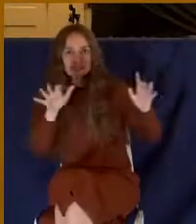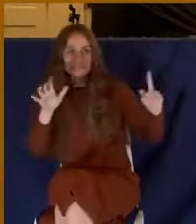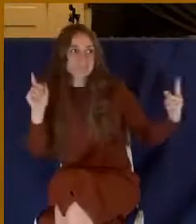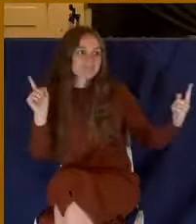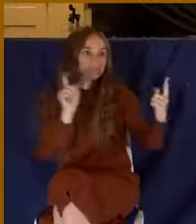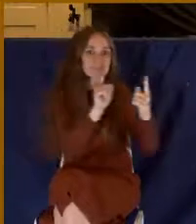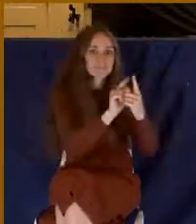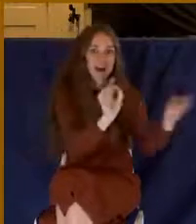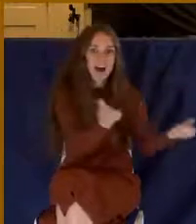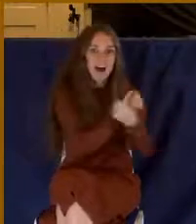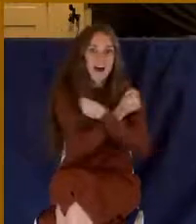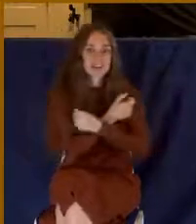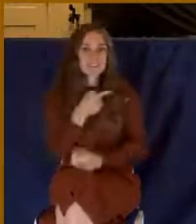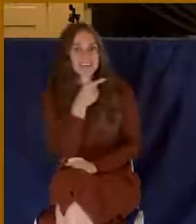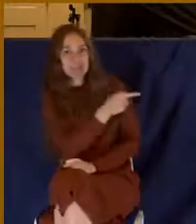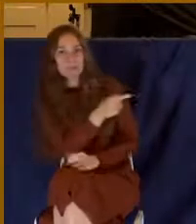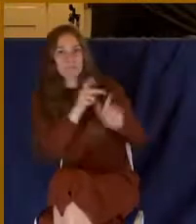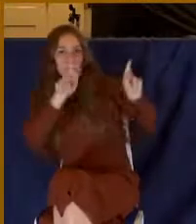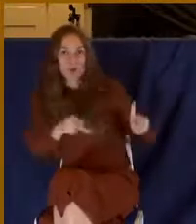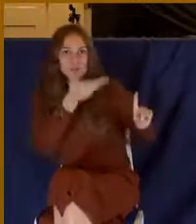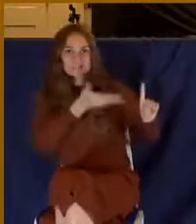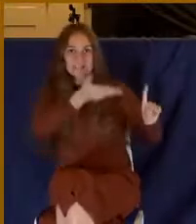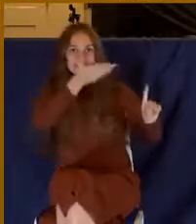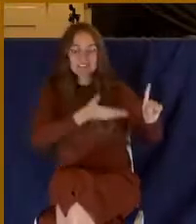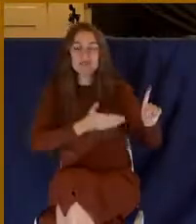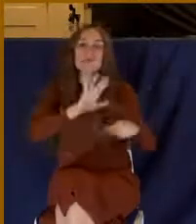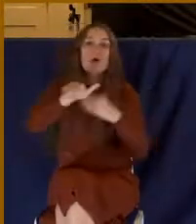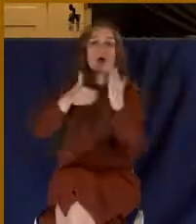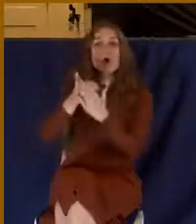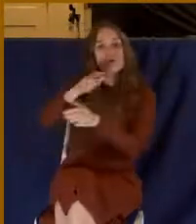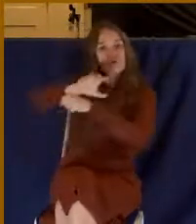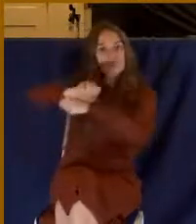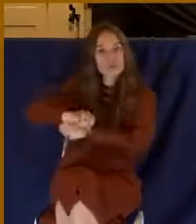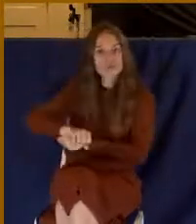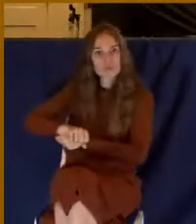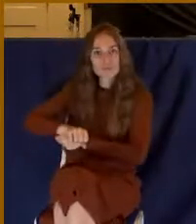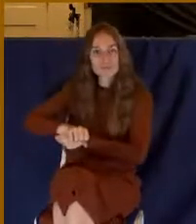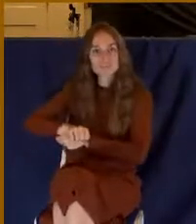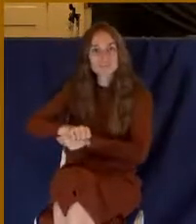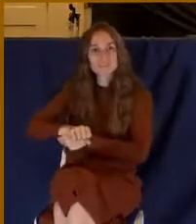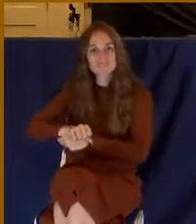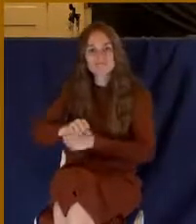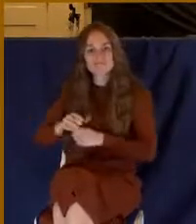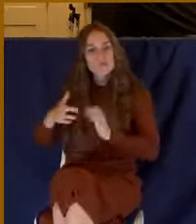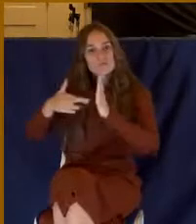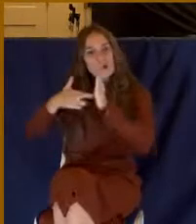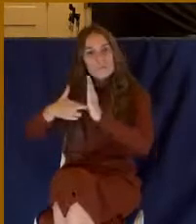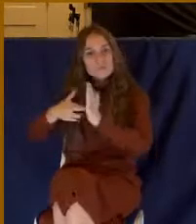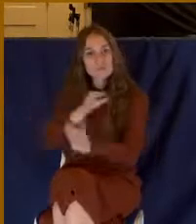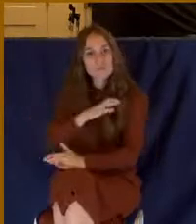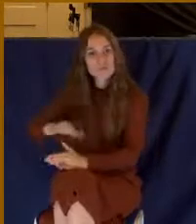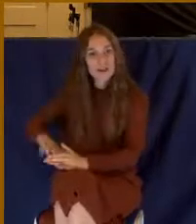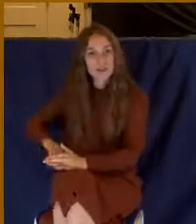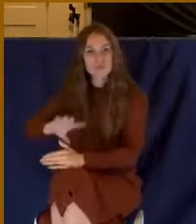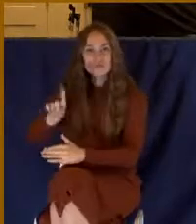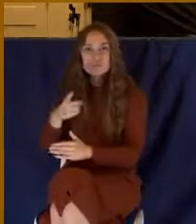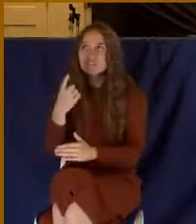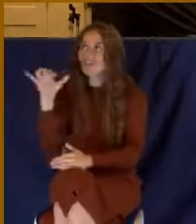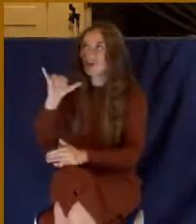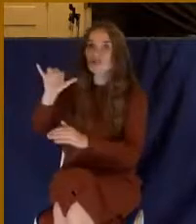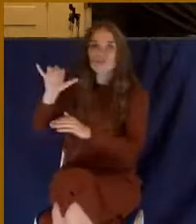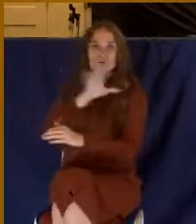in these rituals, they're all shadows. We don't hug the shadows. We hug Christ. We embrace Christ because we are complete